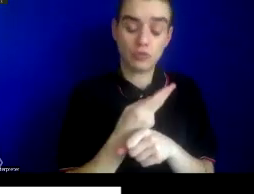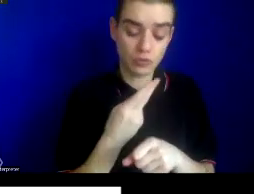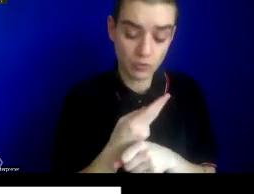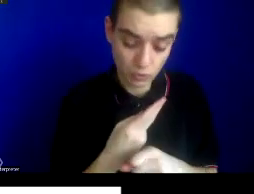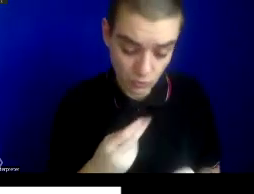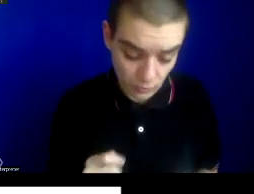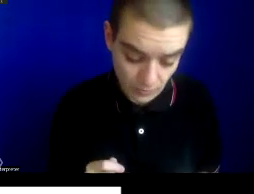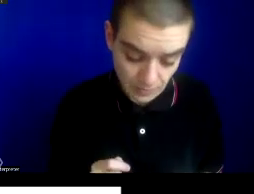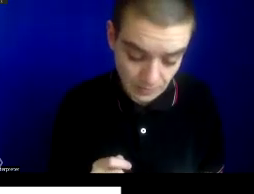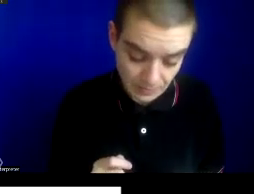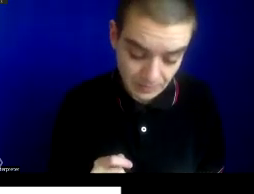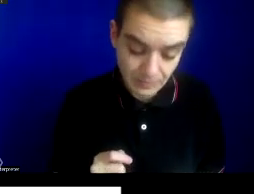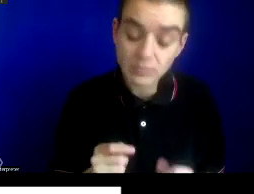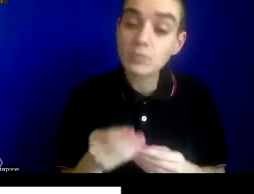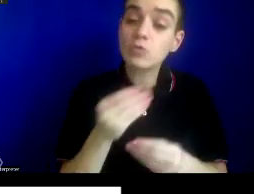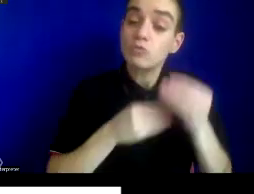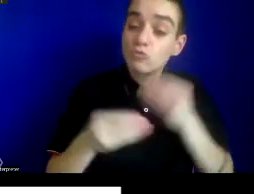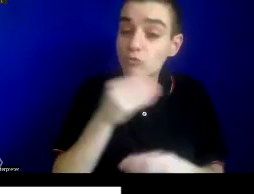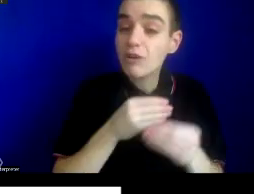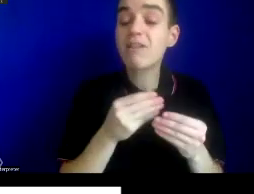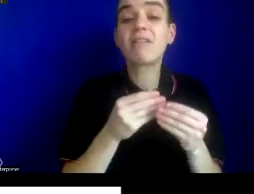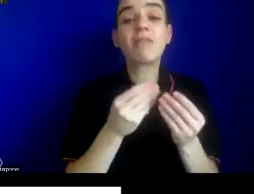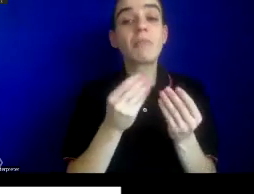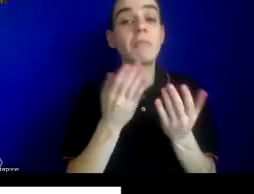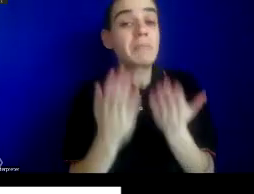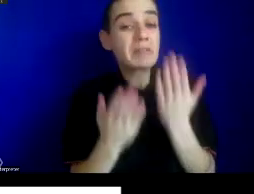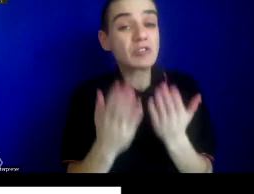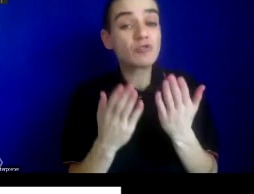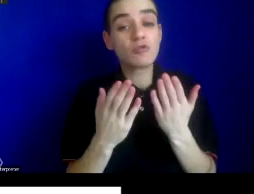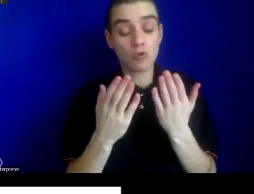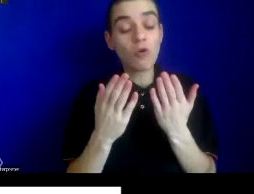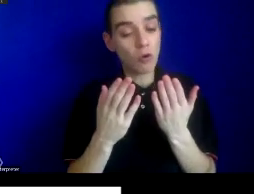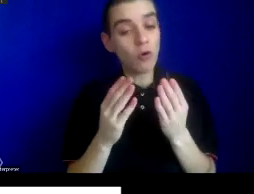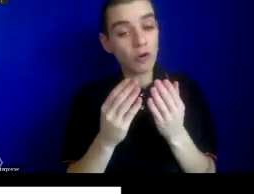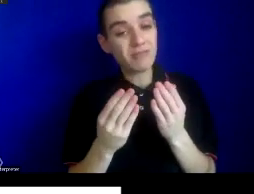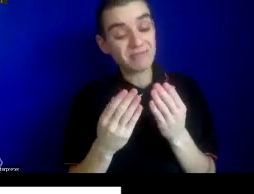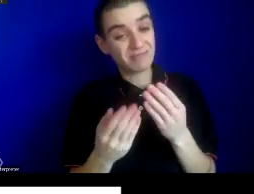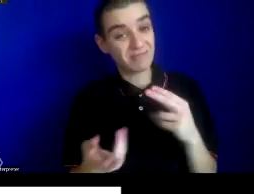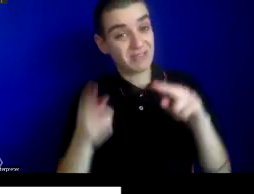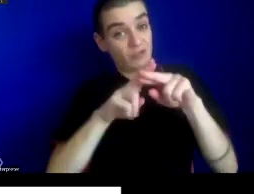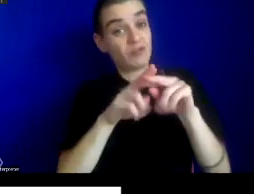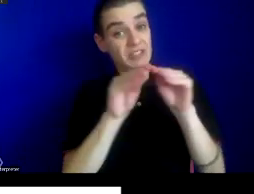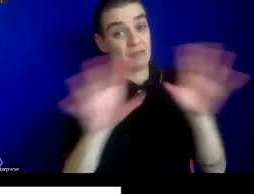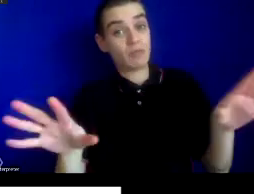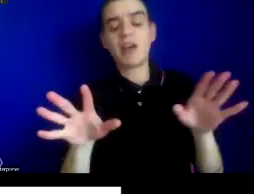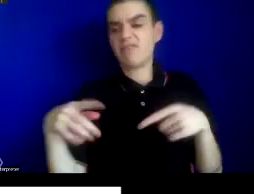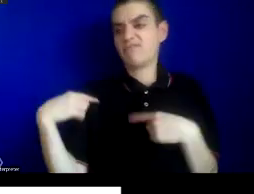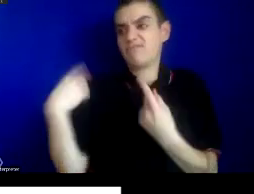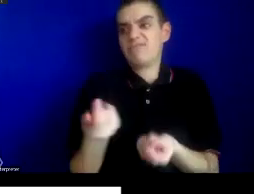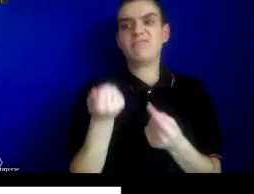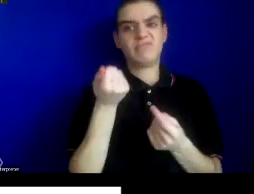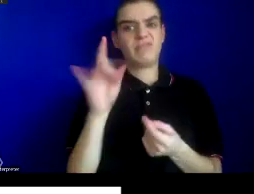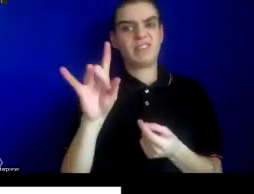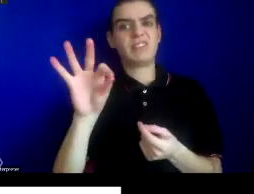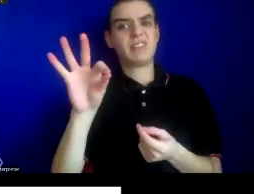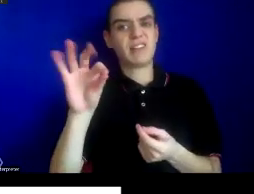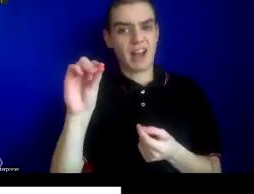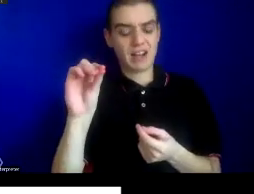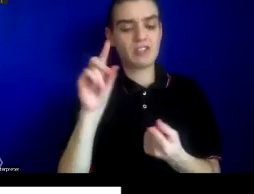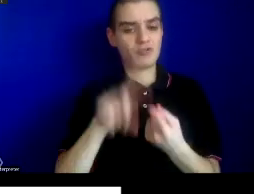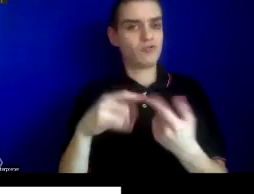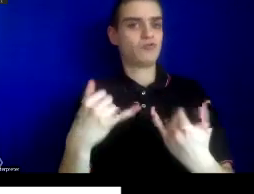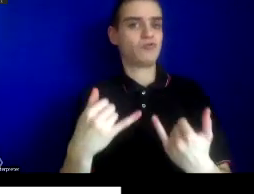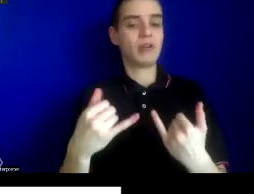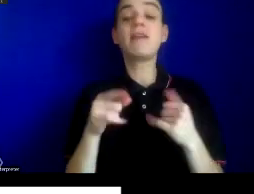of trade as a potential cause of increased disease spread has been invoked from the 1890s to the present, creating a geography